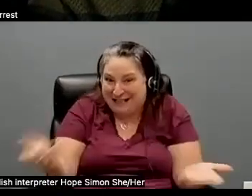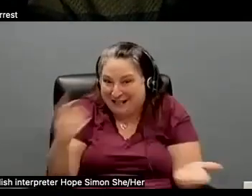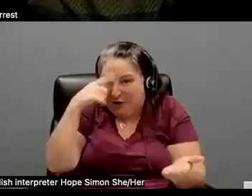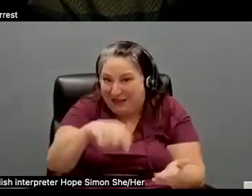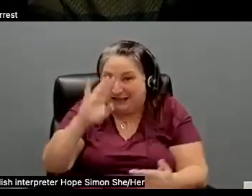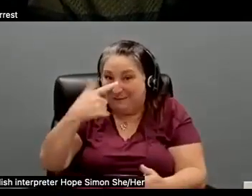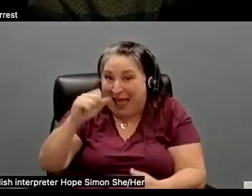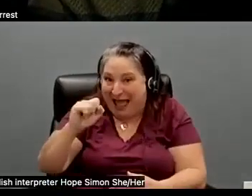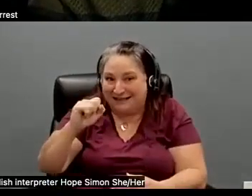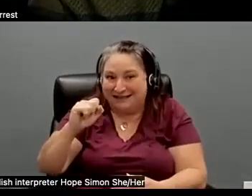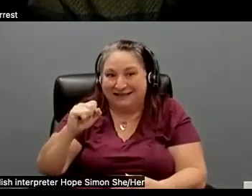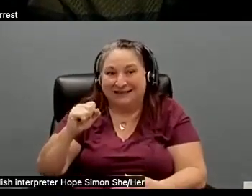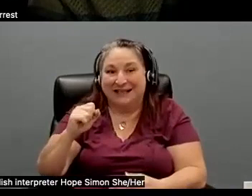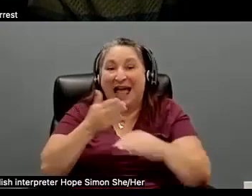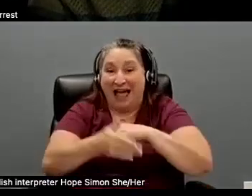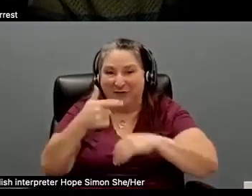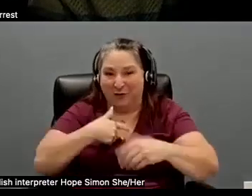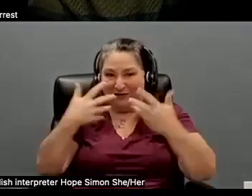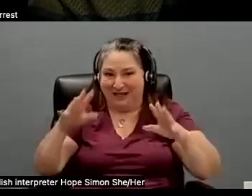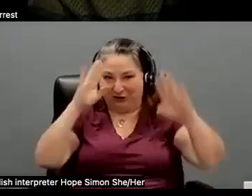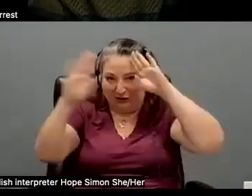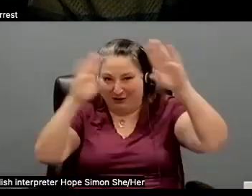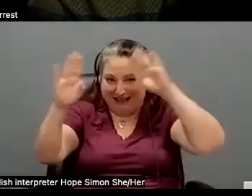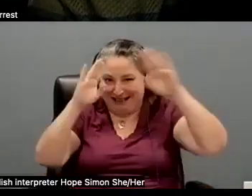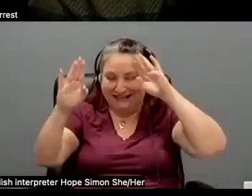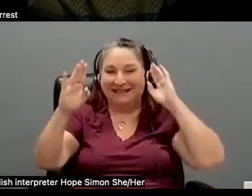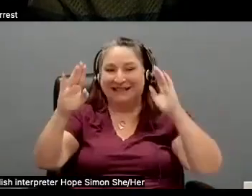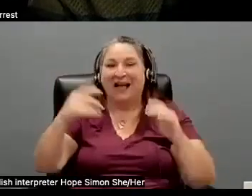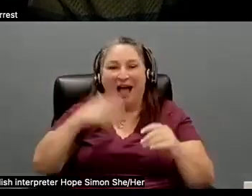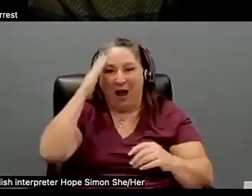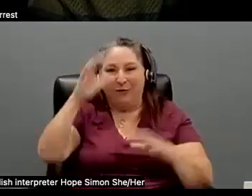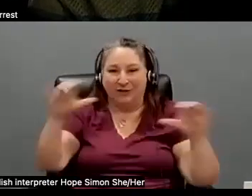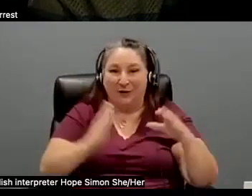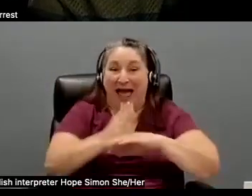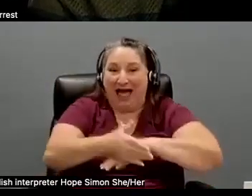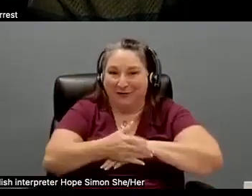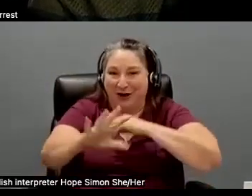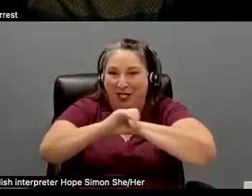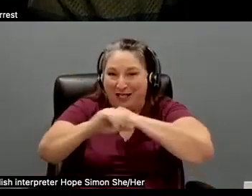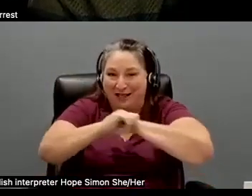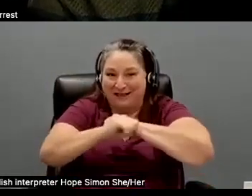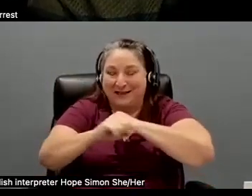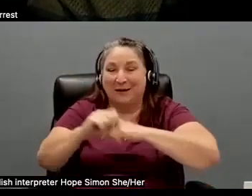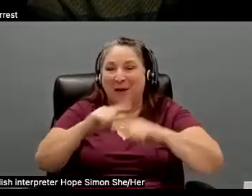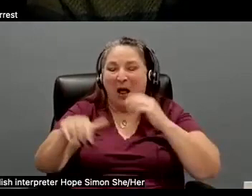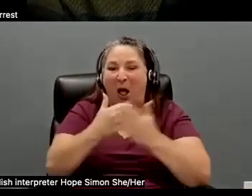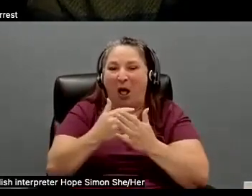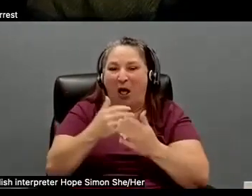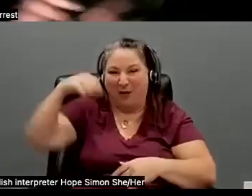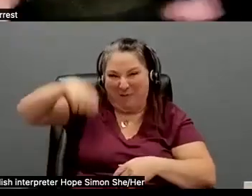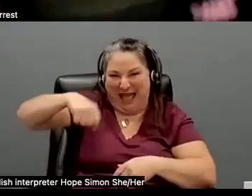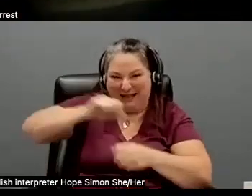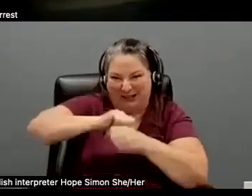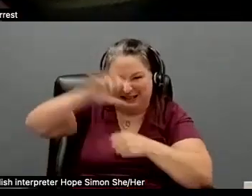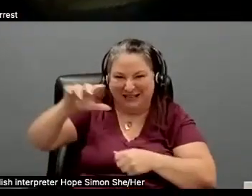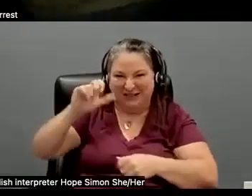I'll do a post-mortem once we're done with the screening. Cause I really want to, I want to get there and like, cause I've had, I've had them all shipped up to Salt Lake. Um, but it's, it's,